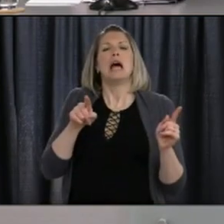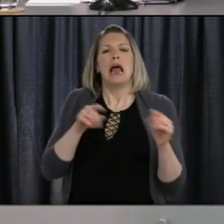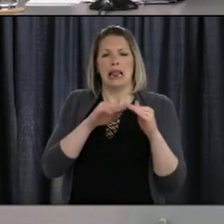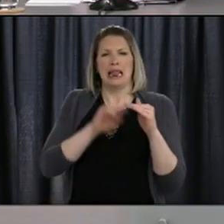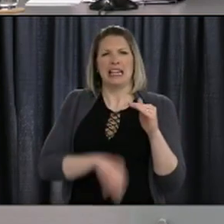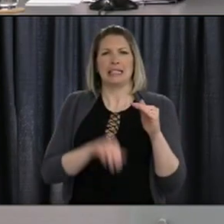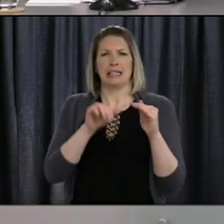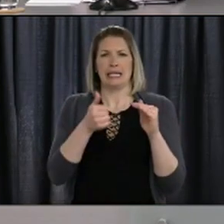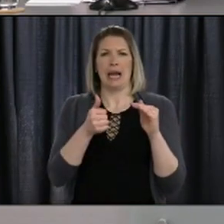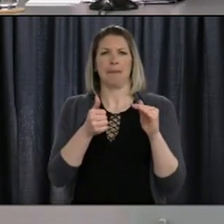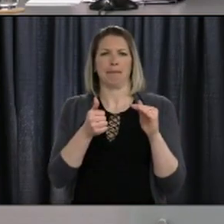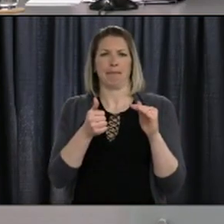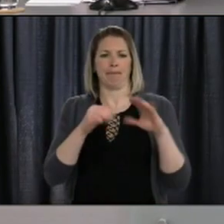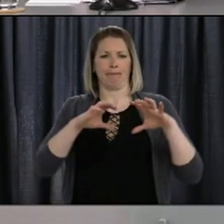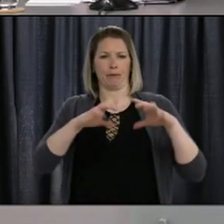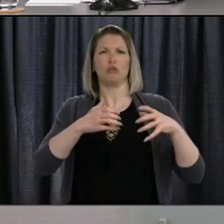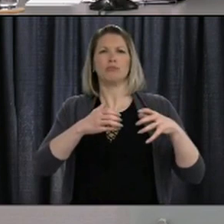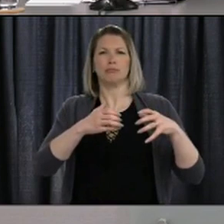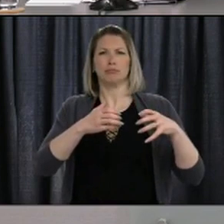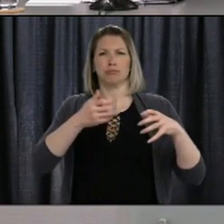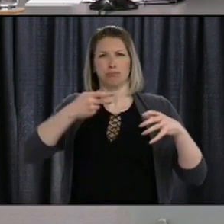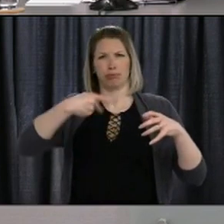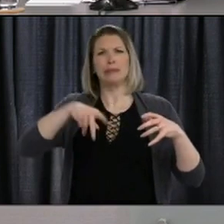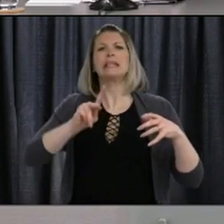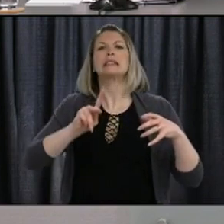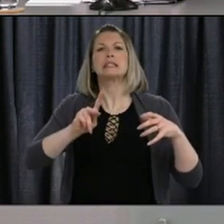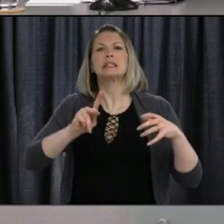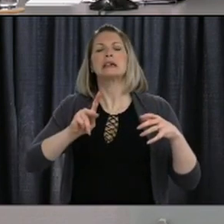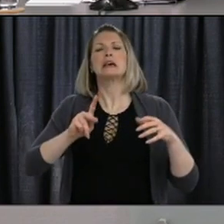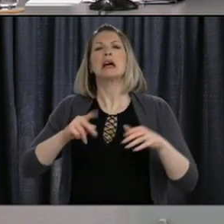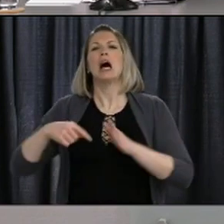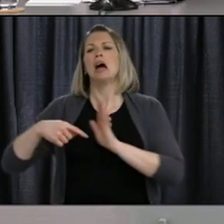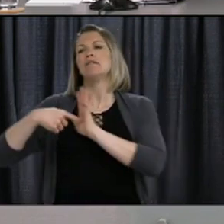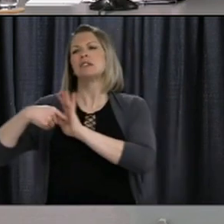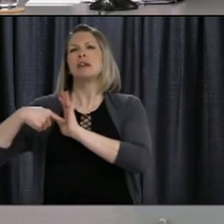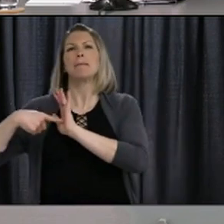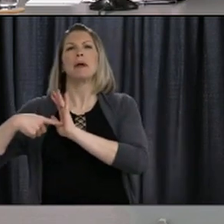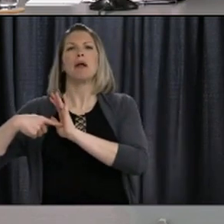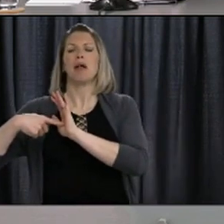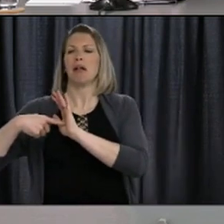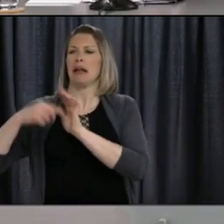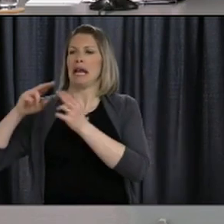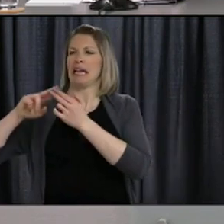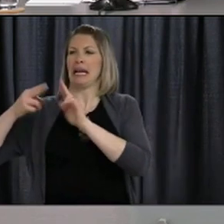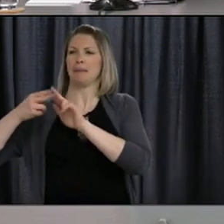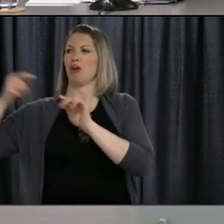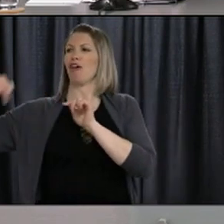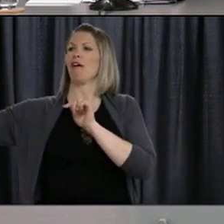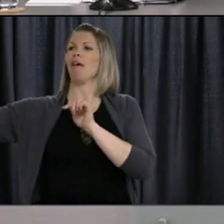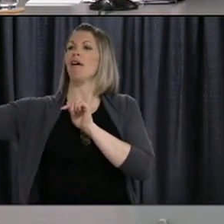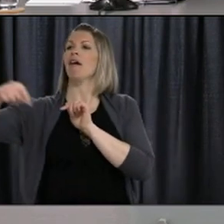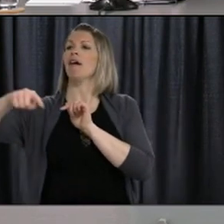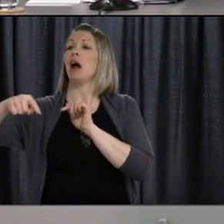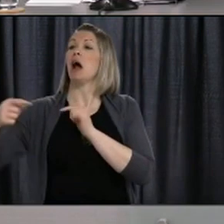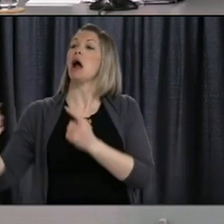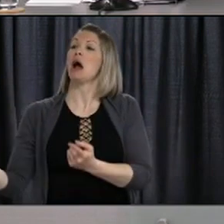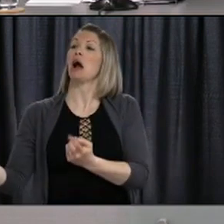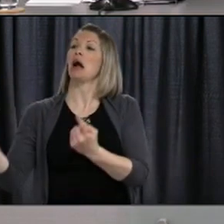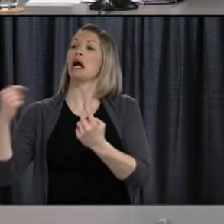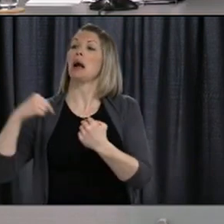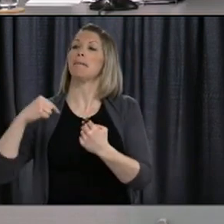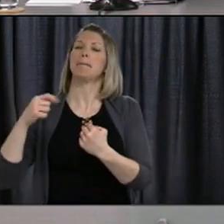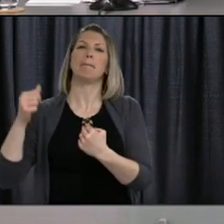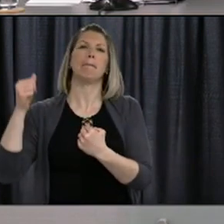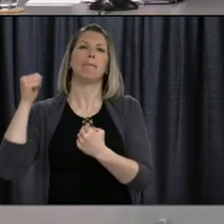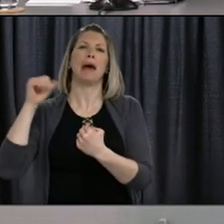physical distance, could, for example, neighbors get together to have a backyard fire or other small gatherings, looking at places like PEI,